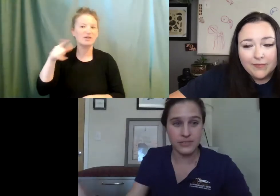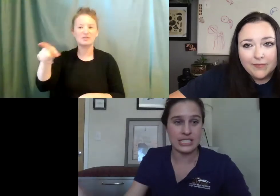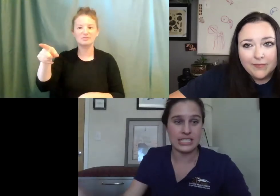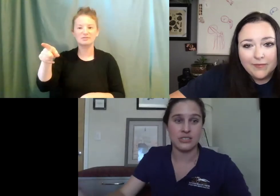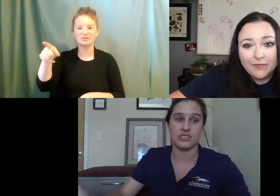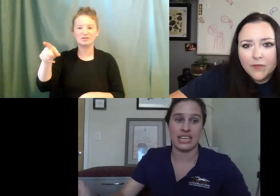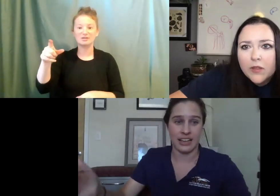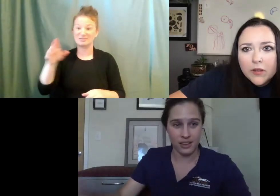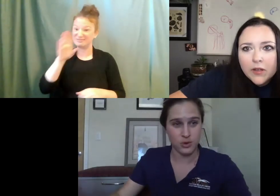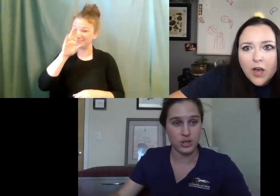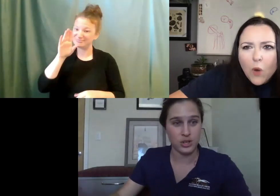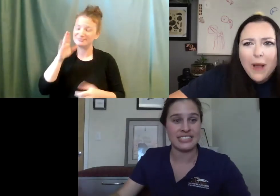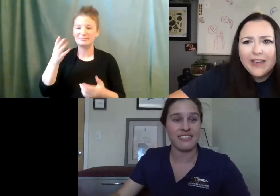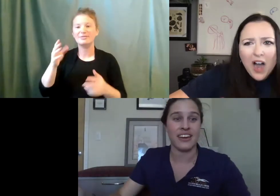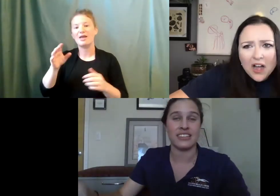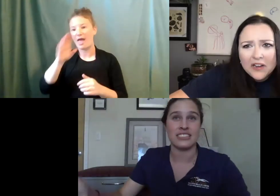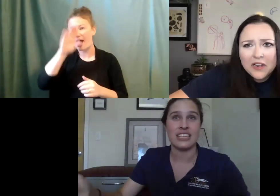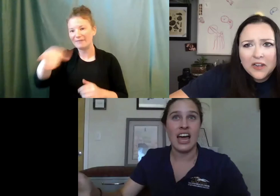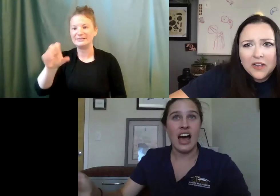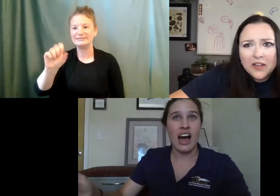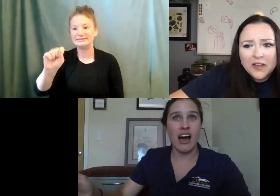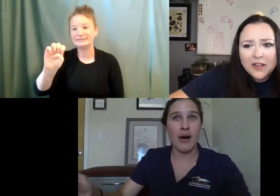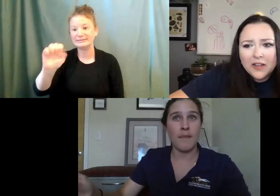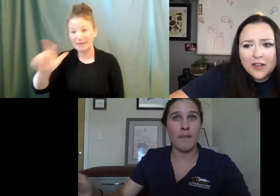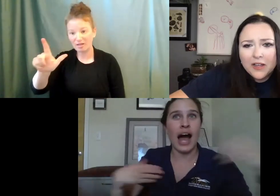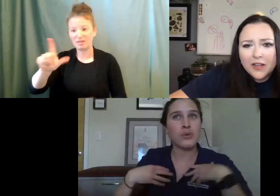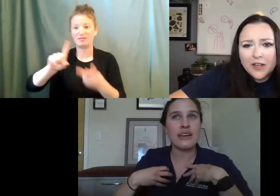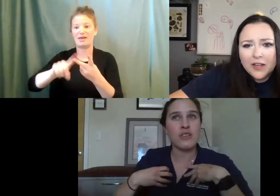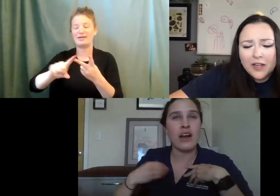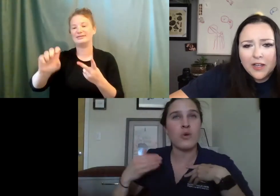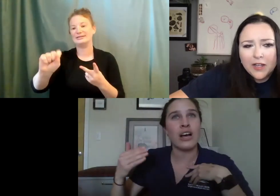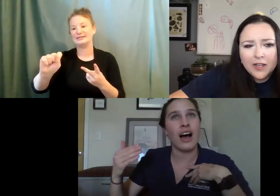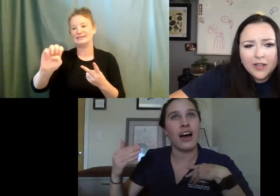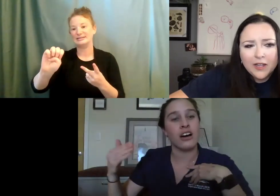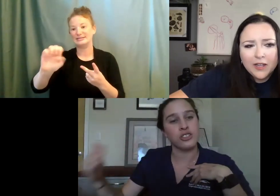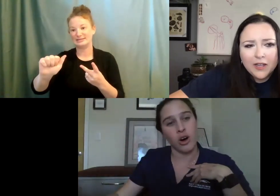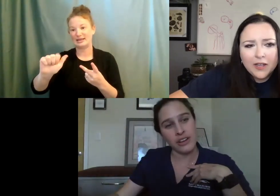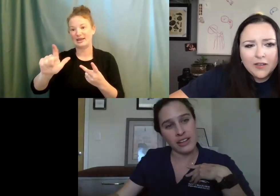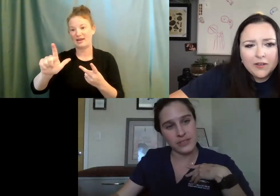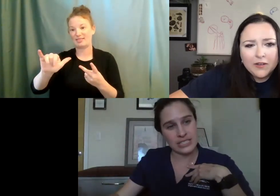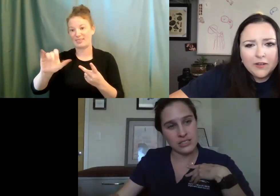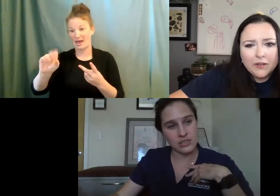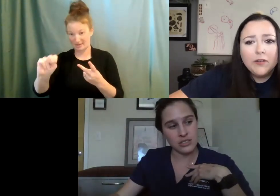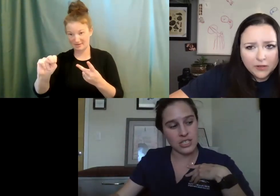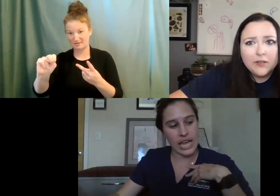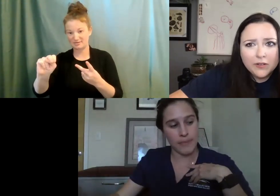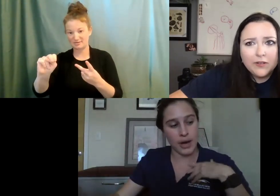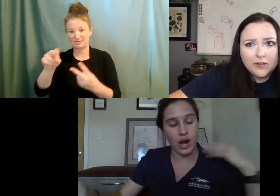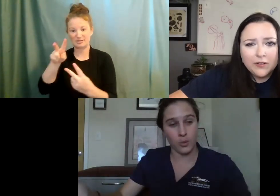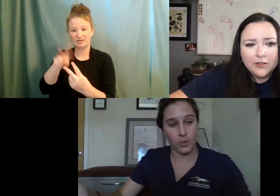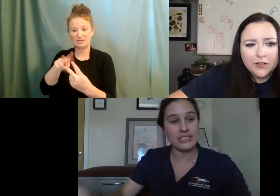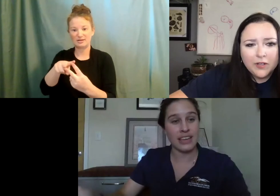elephant seals and California sea lions. Um, I was never there when we got adult elephant seals,